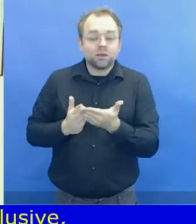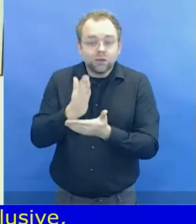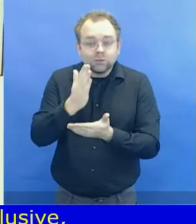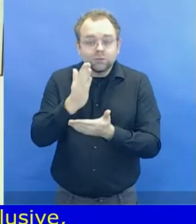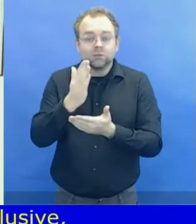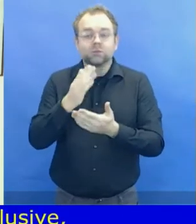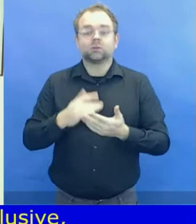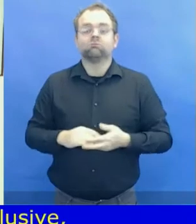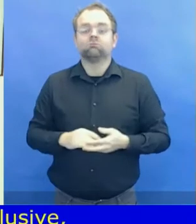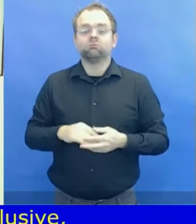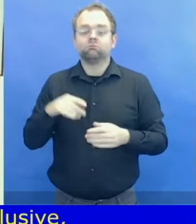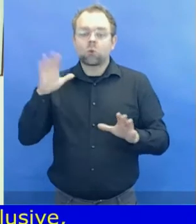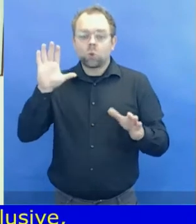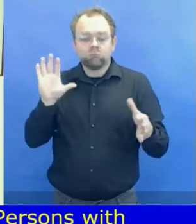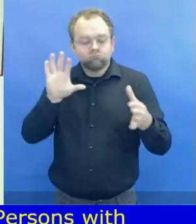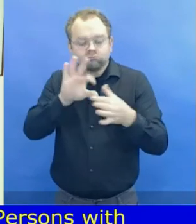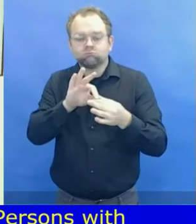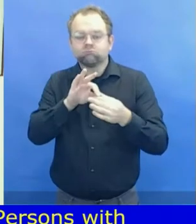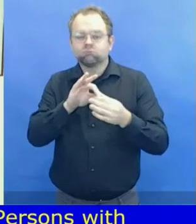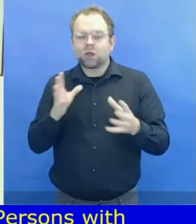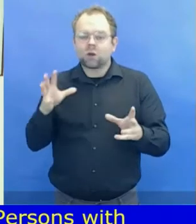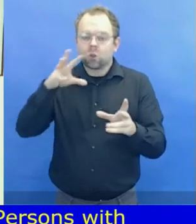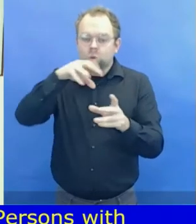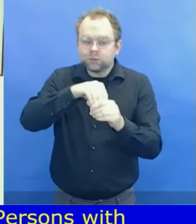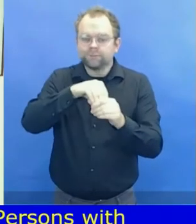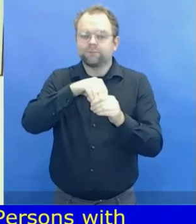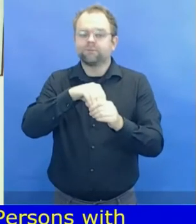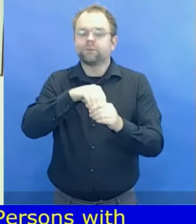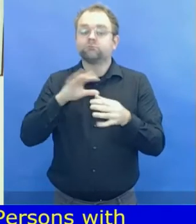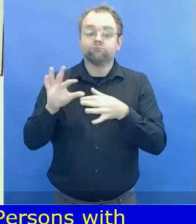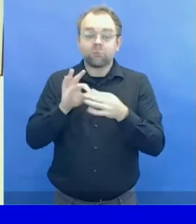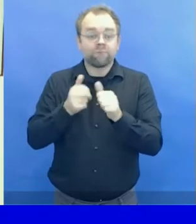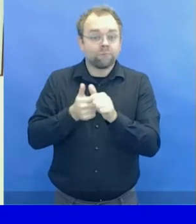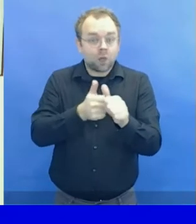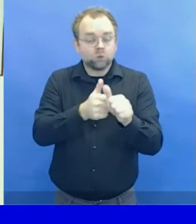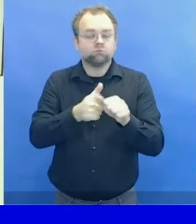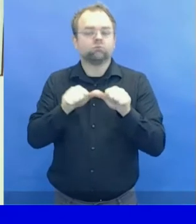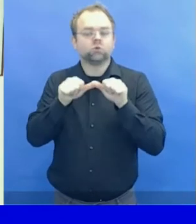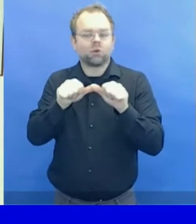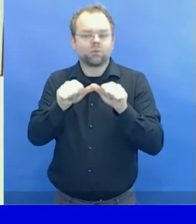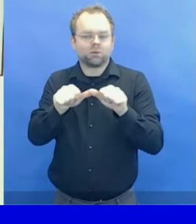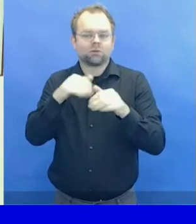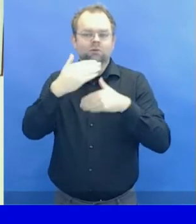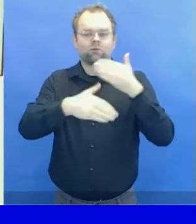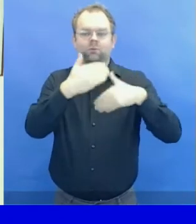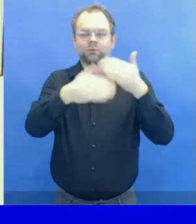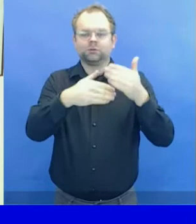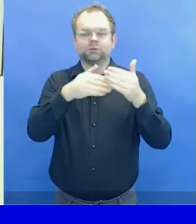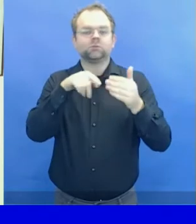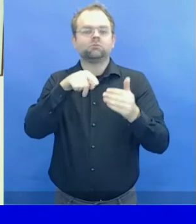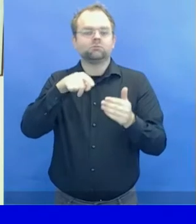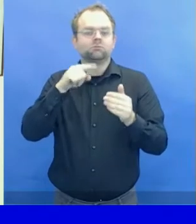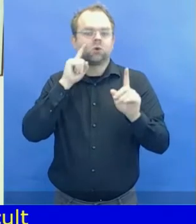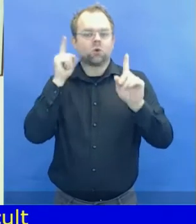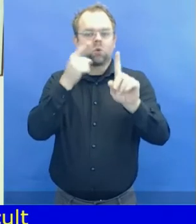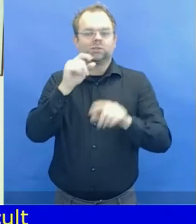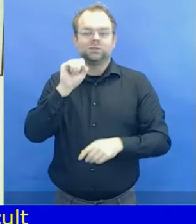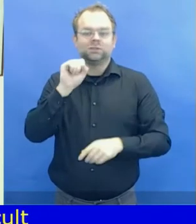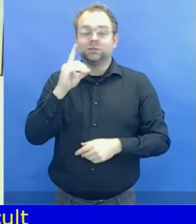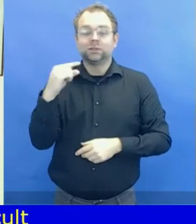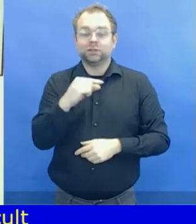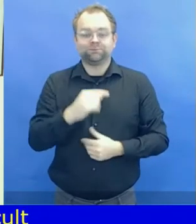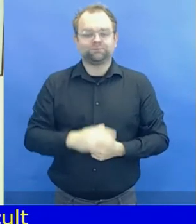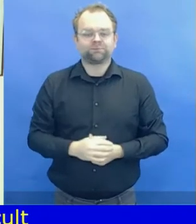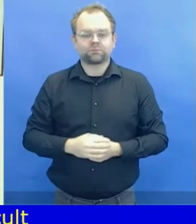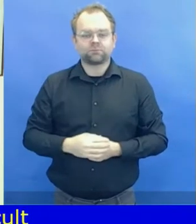for all of us and that forced us to postpone this session as it was originally planned for June. And while